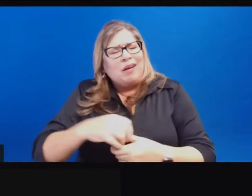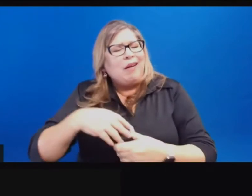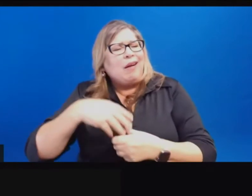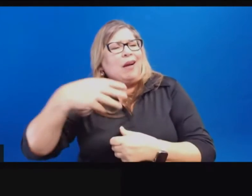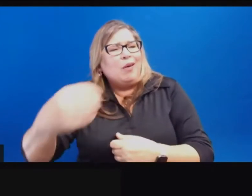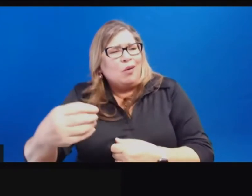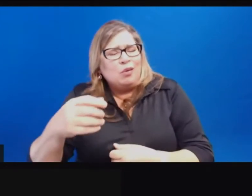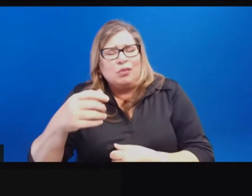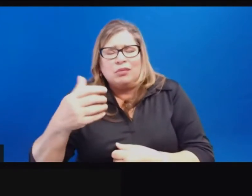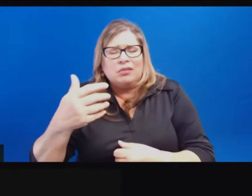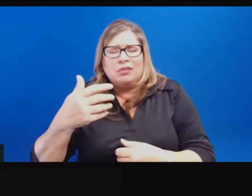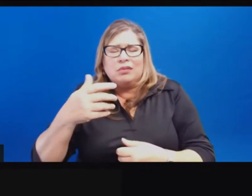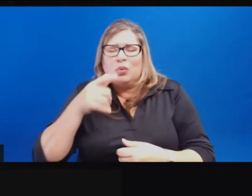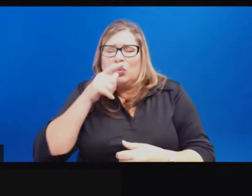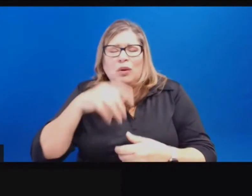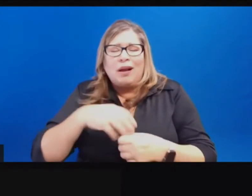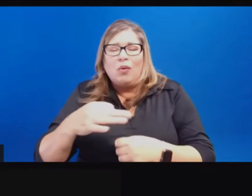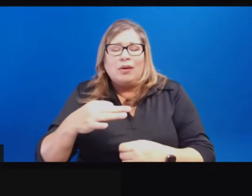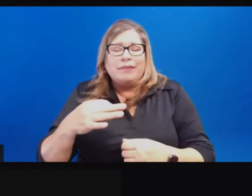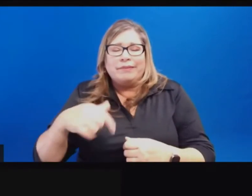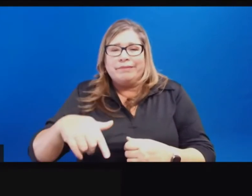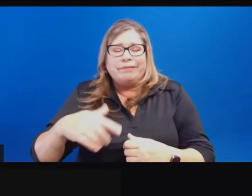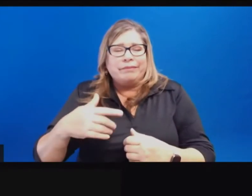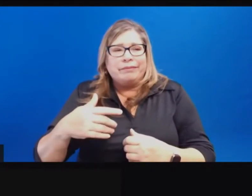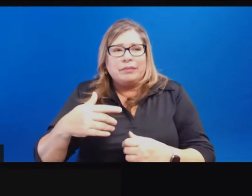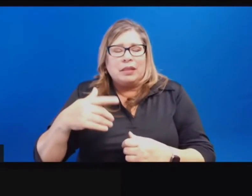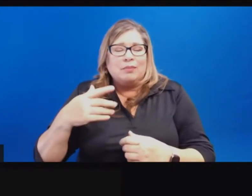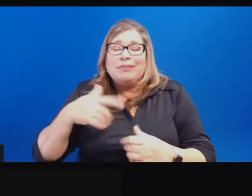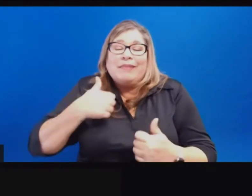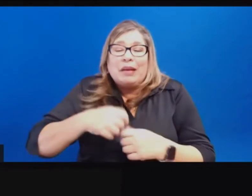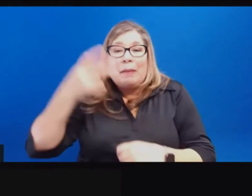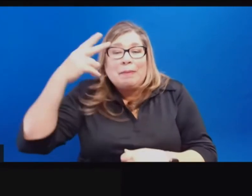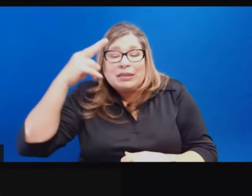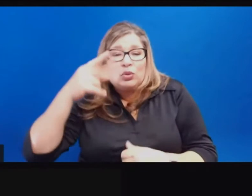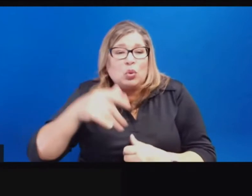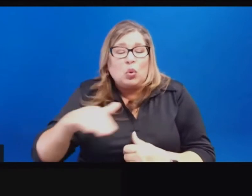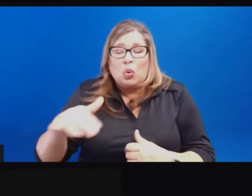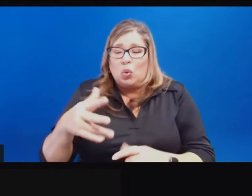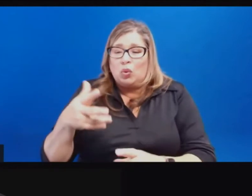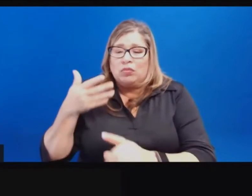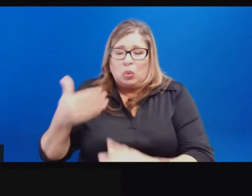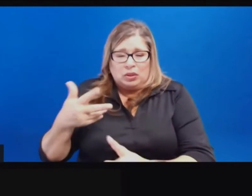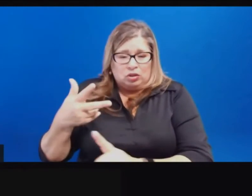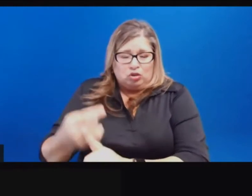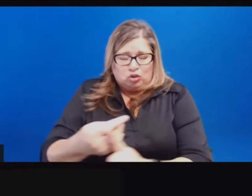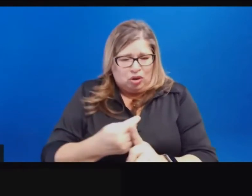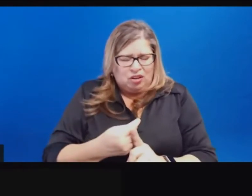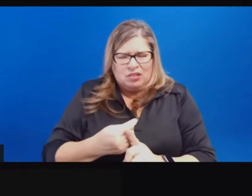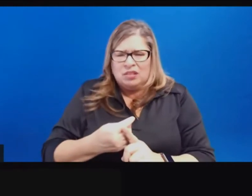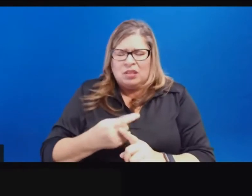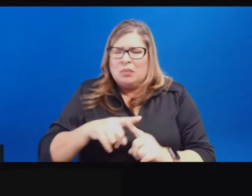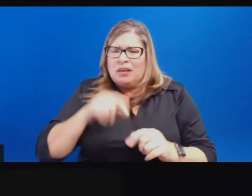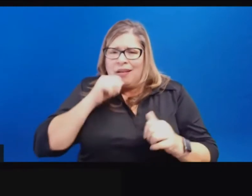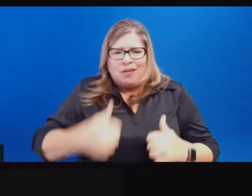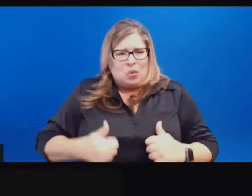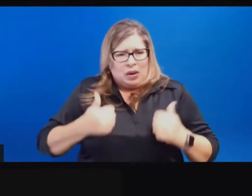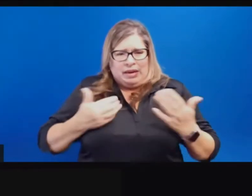requirements. And why isn't the state requiring vaccinators to provide proof of residency to combat fraud or vaccine tourism?